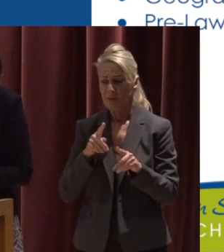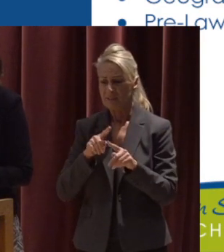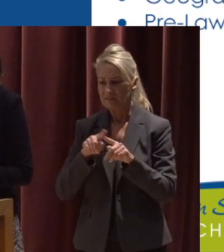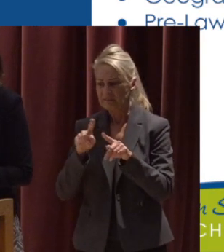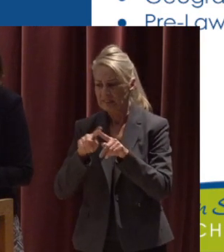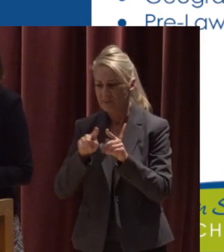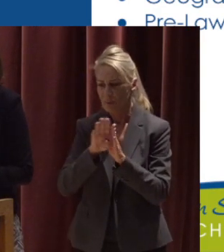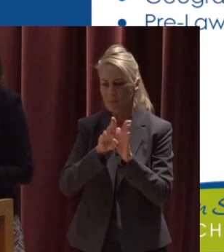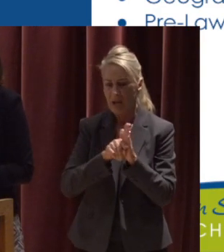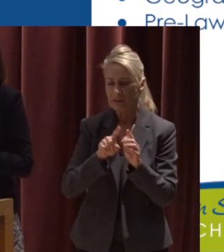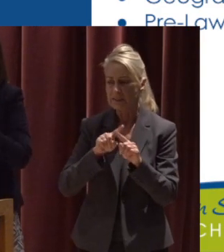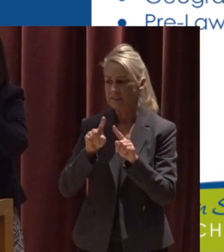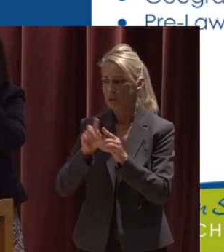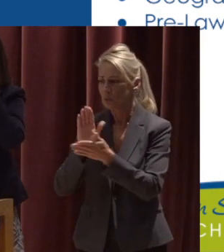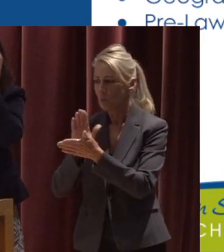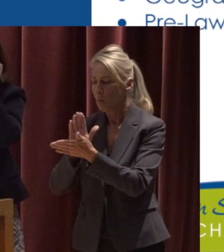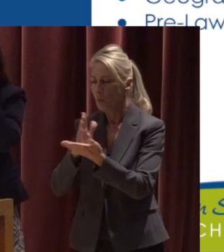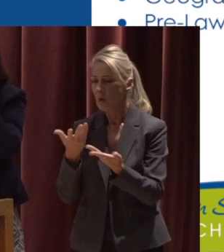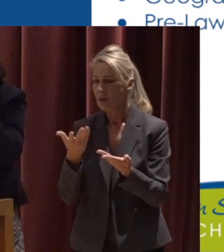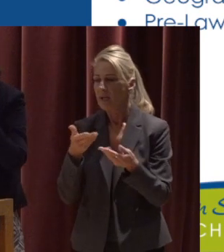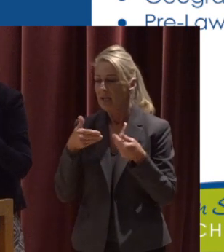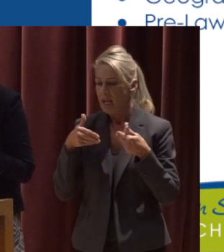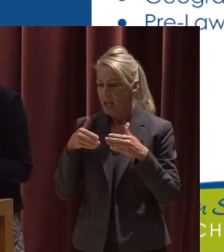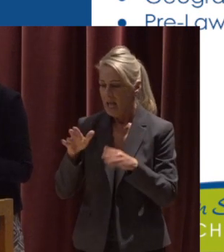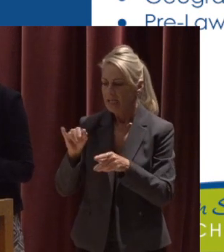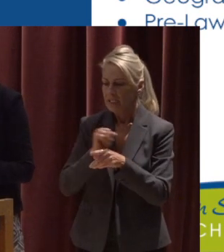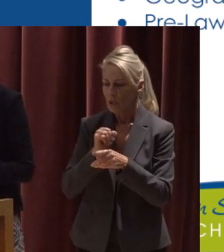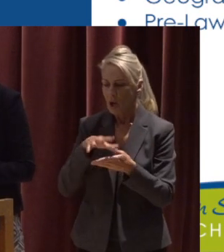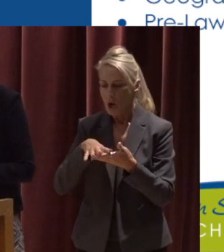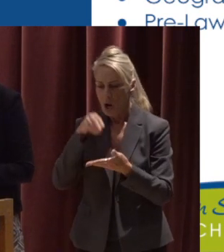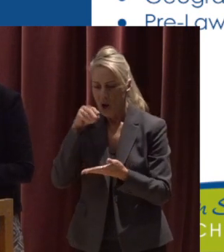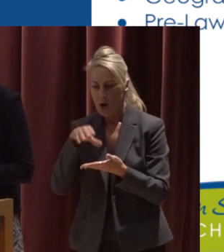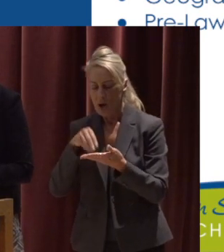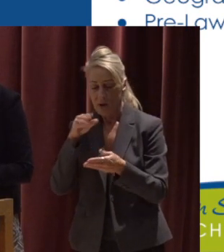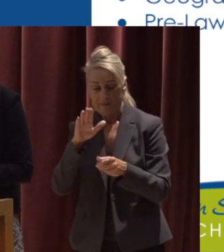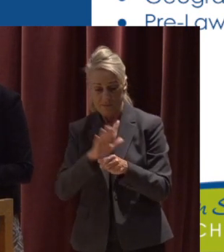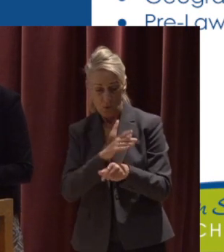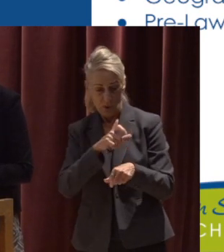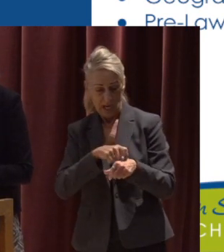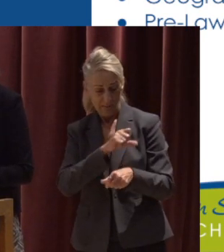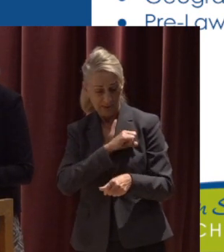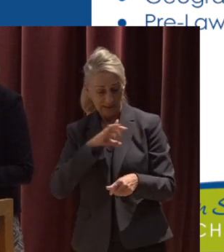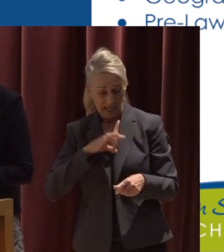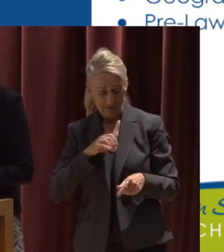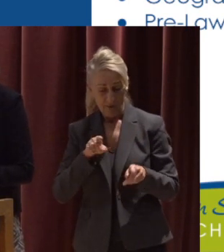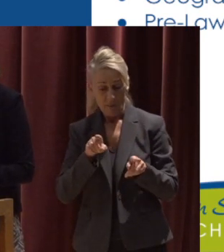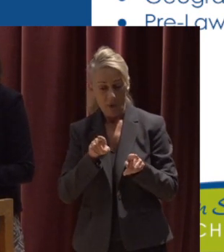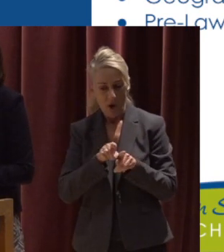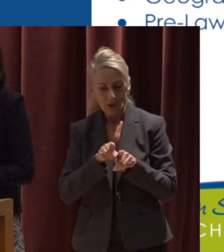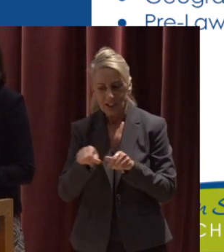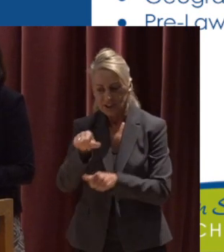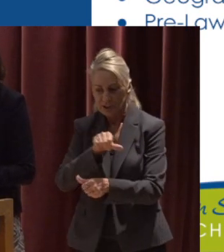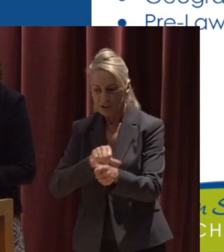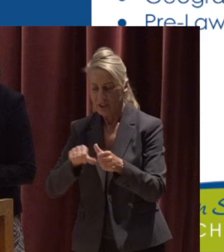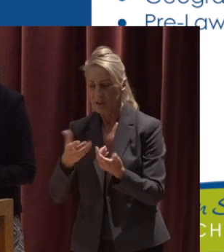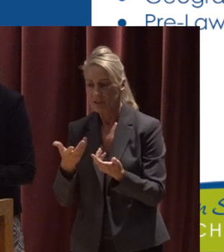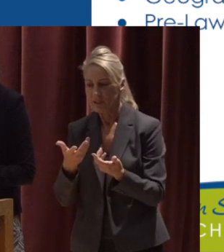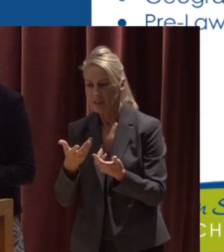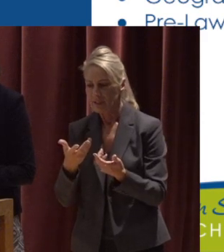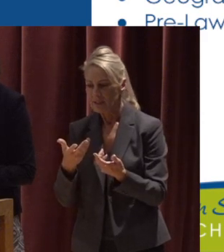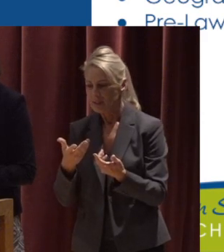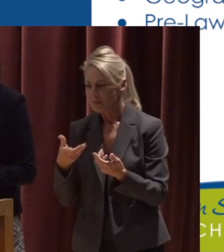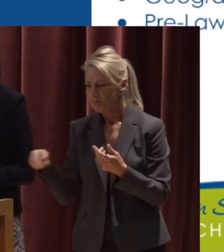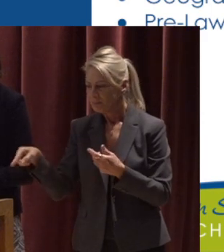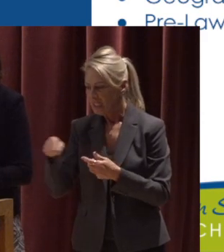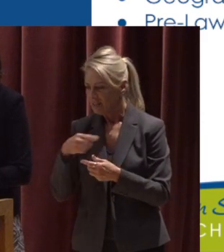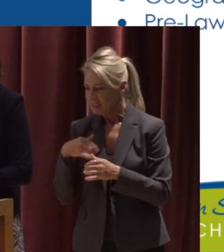backgrounds and from different schoolings Allows stream crew interns to learn not only from full-time staff but also from each other Coming at similar problems